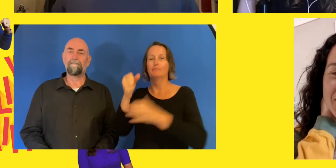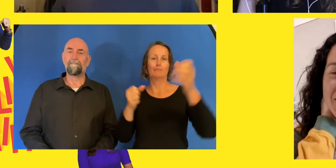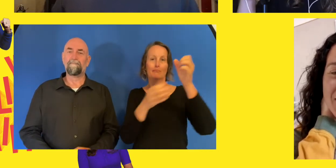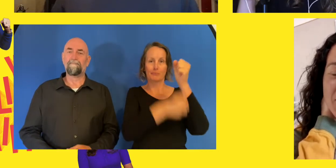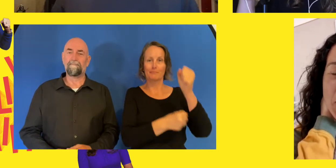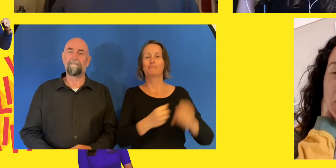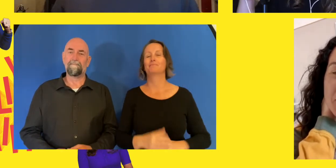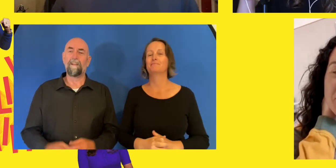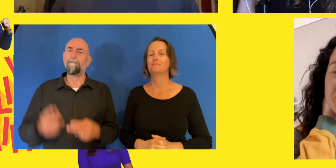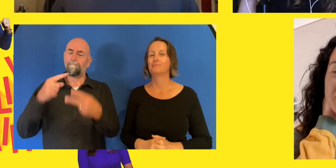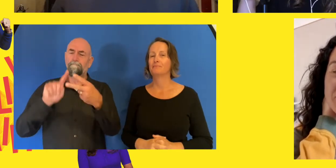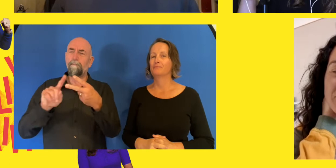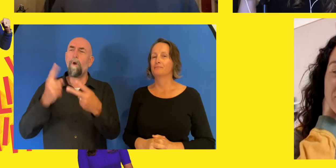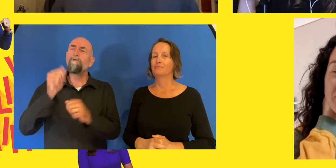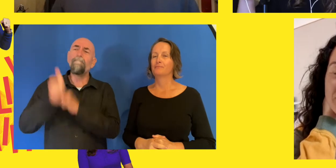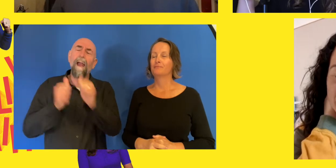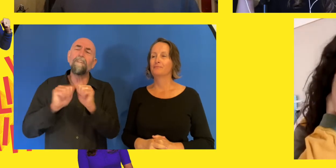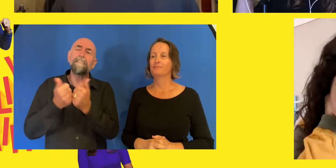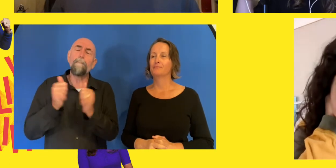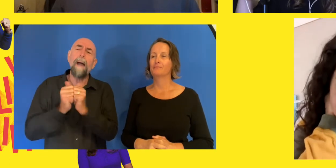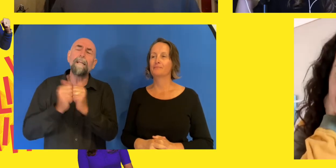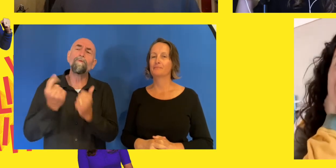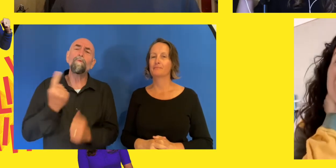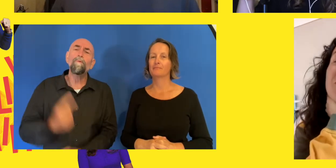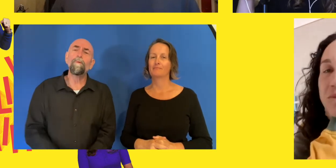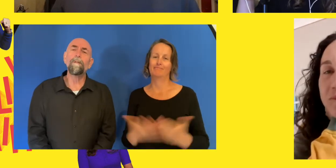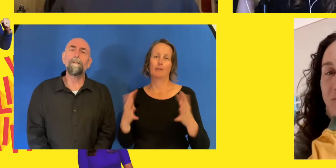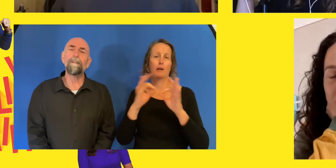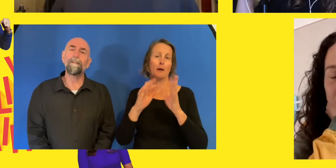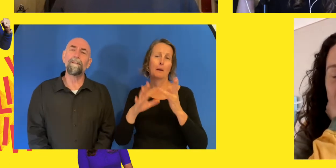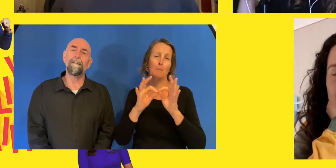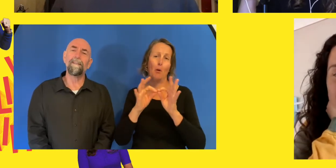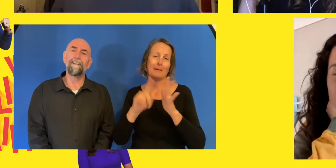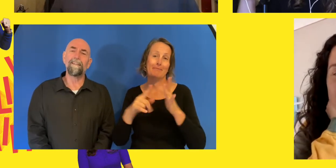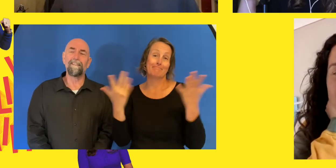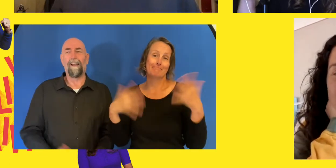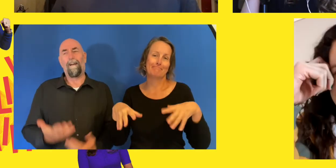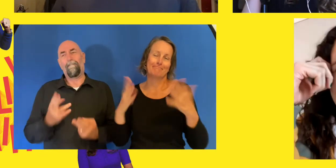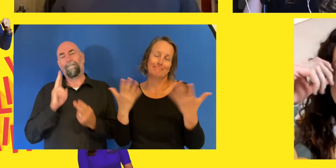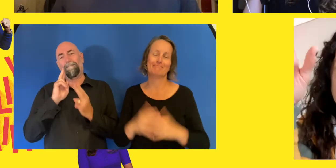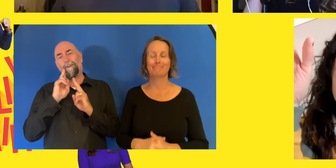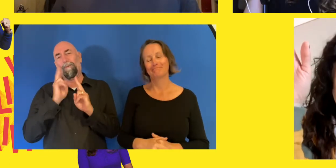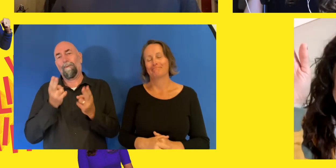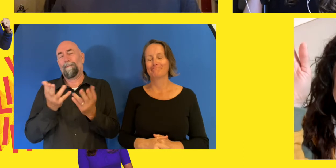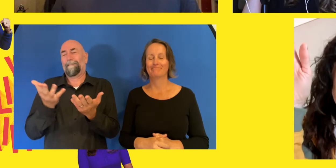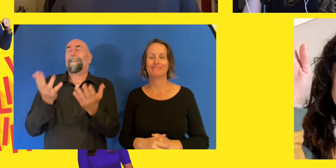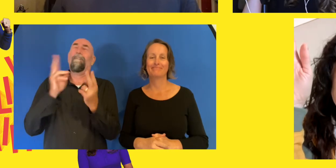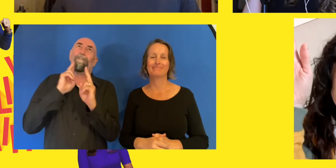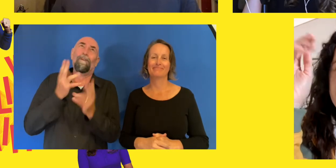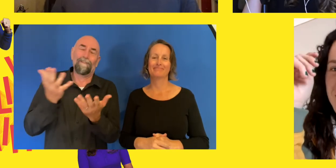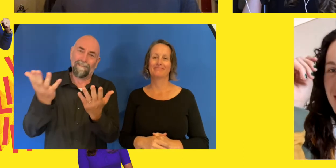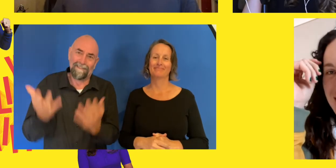have to be part of the mob, part of the Australian Paralympic team, but who, which, which athlete are you just, you love? Henrietta Farkasova.